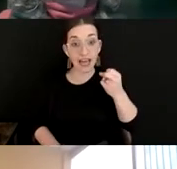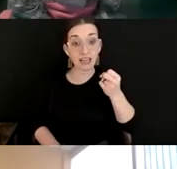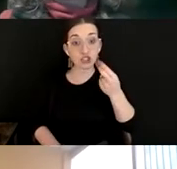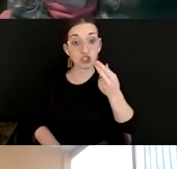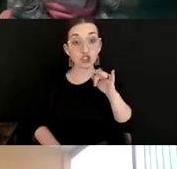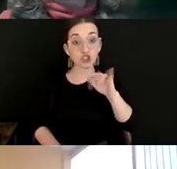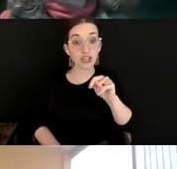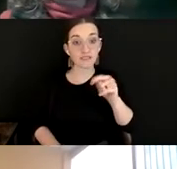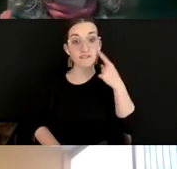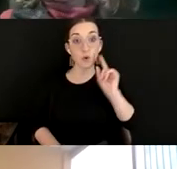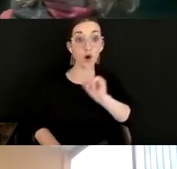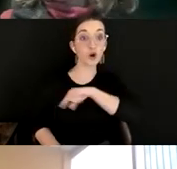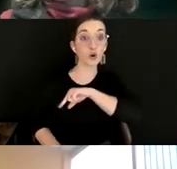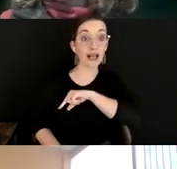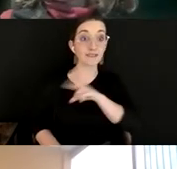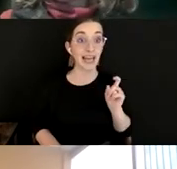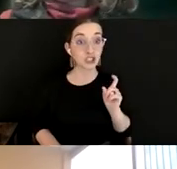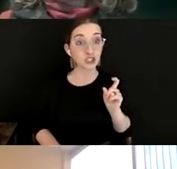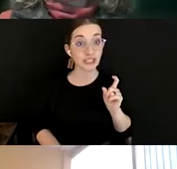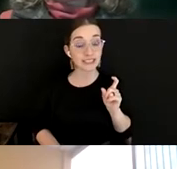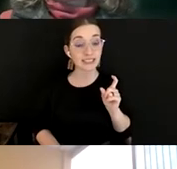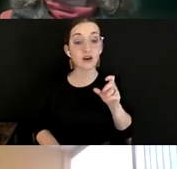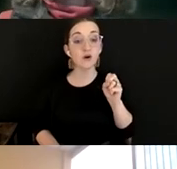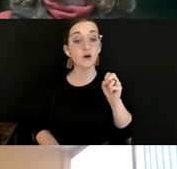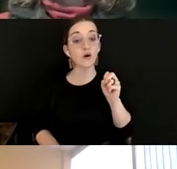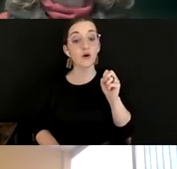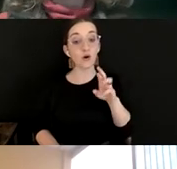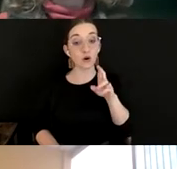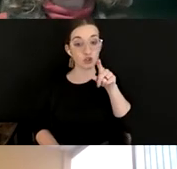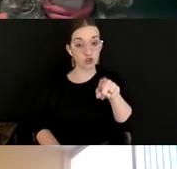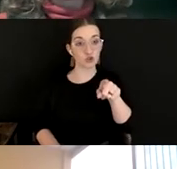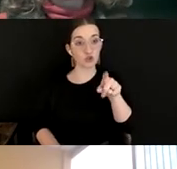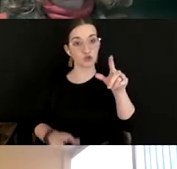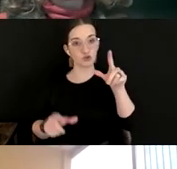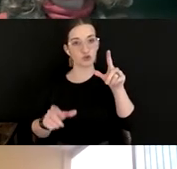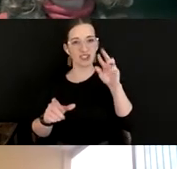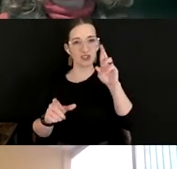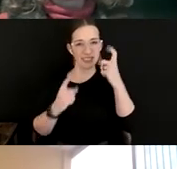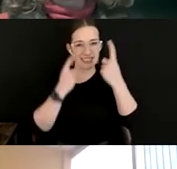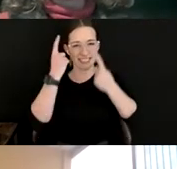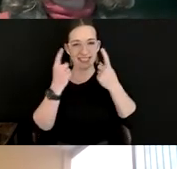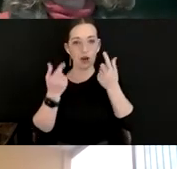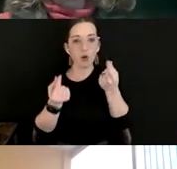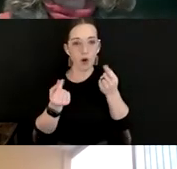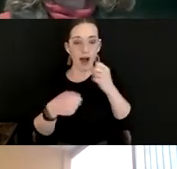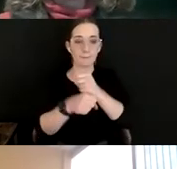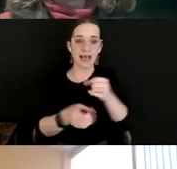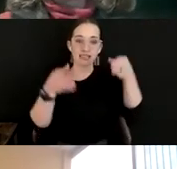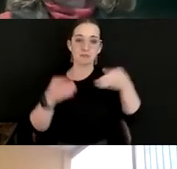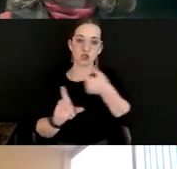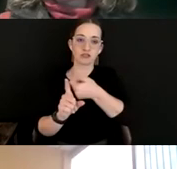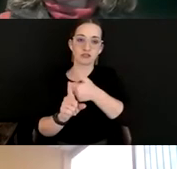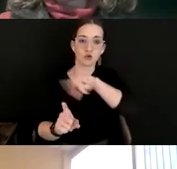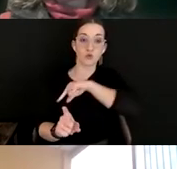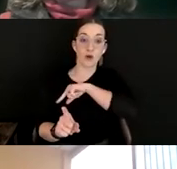terms of qualifications? Or are you re-envisioning the qualification requirements for positions? Just to see if how this